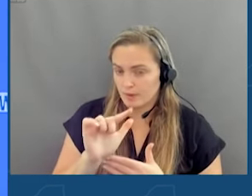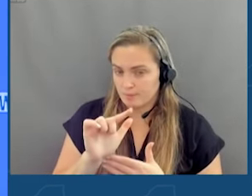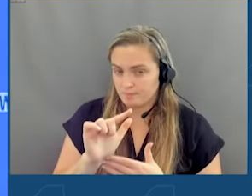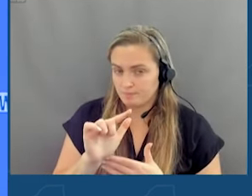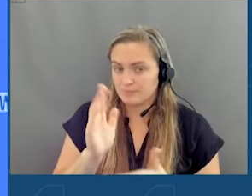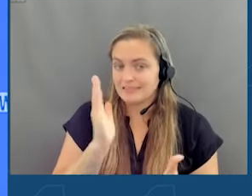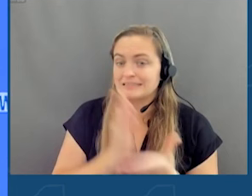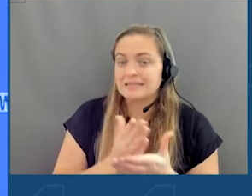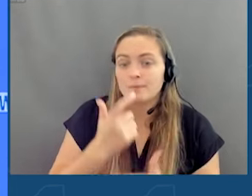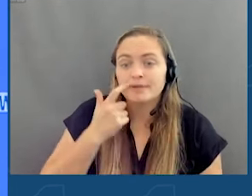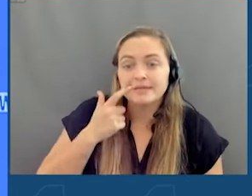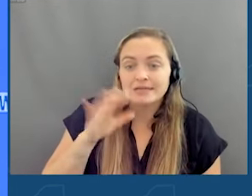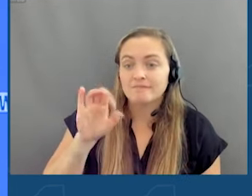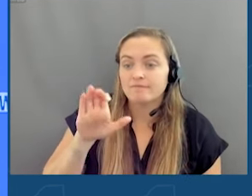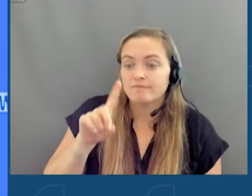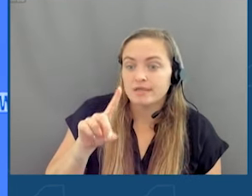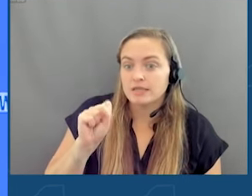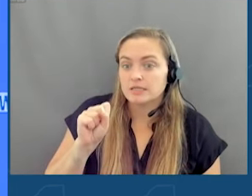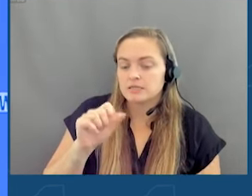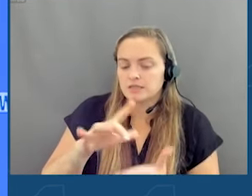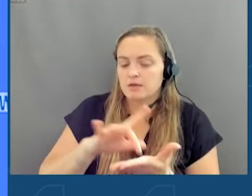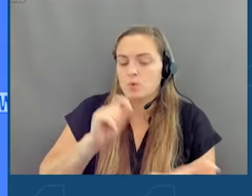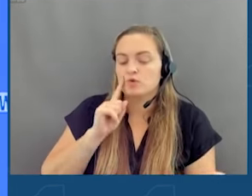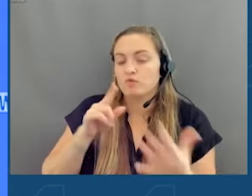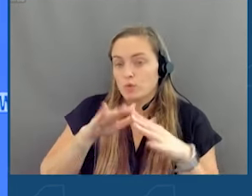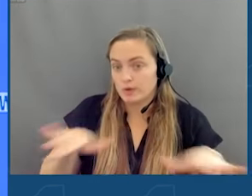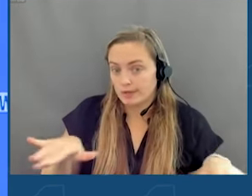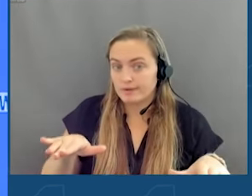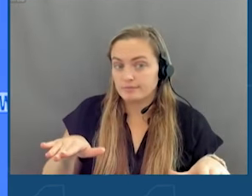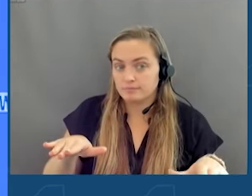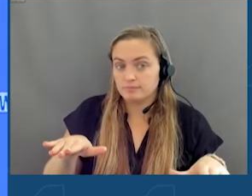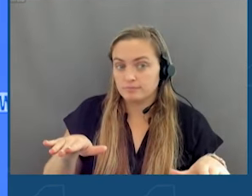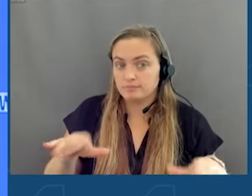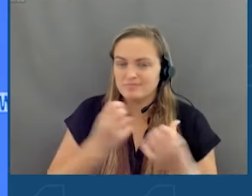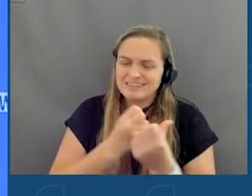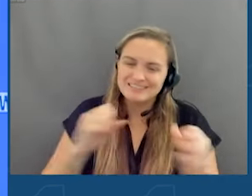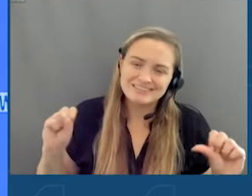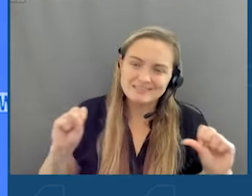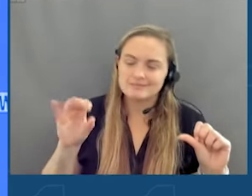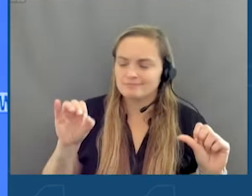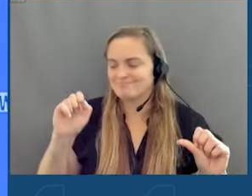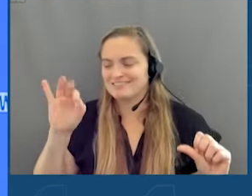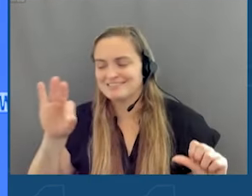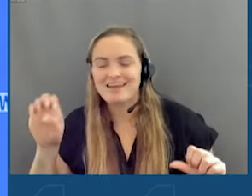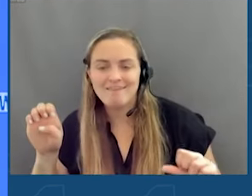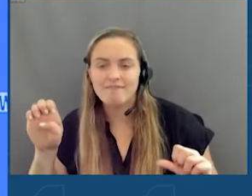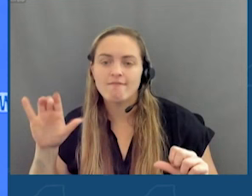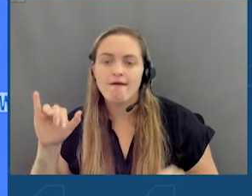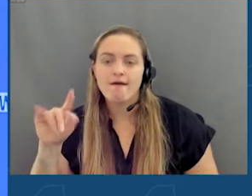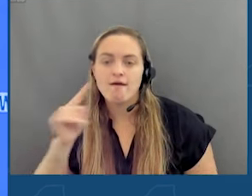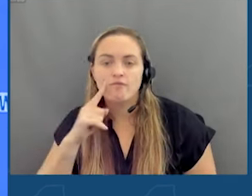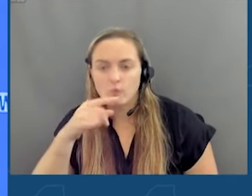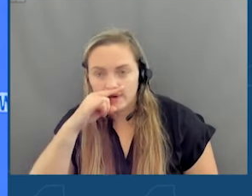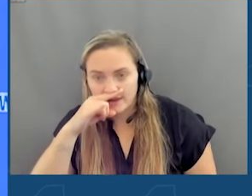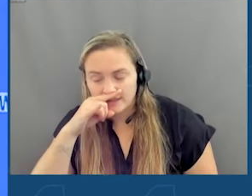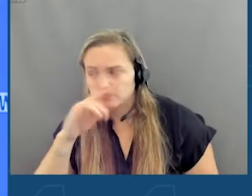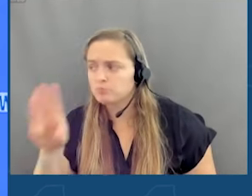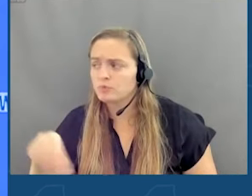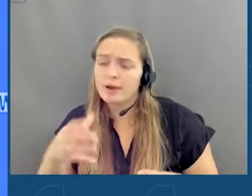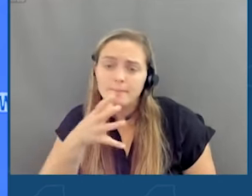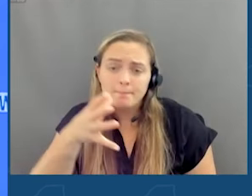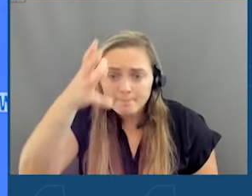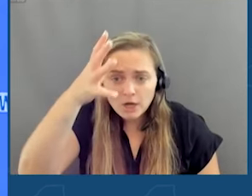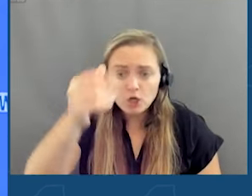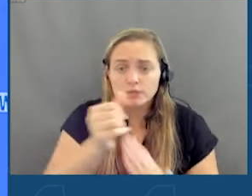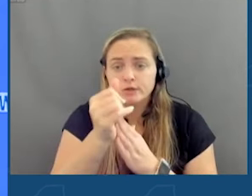Stop Addictive Feeds Exploitation for Kids Act. The SAFE Act for Kids. Which provides parents and guardians with the tools